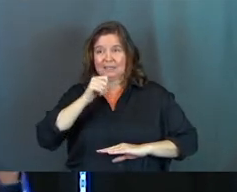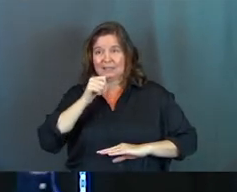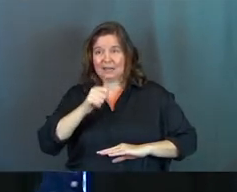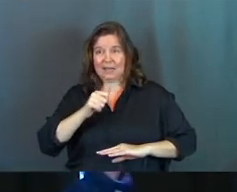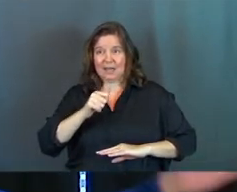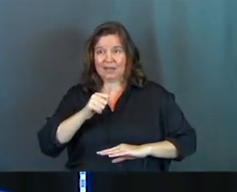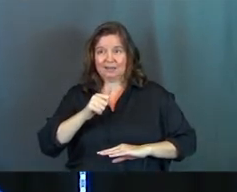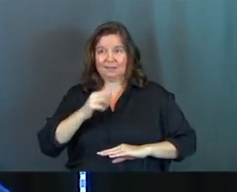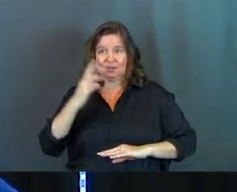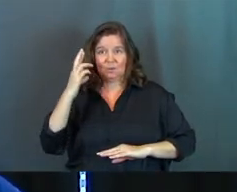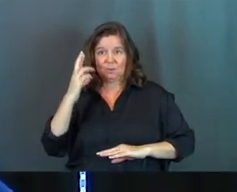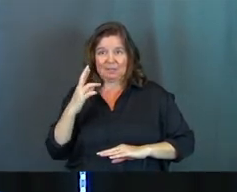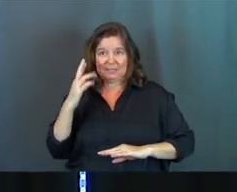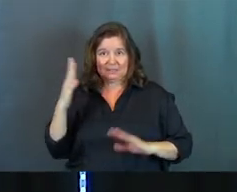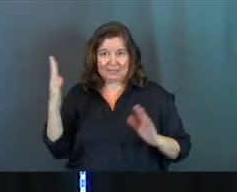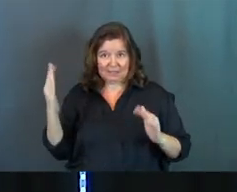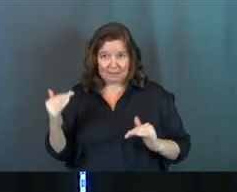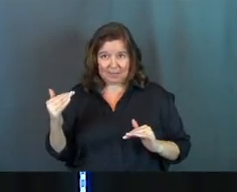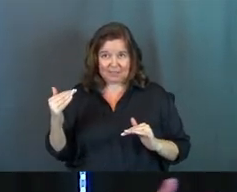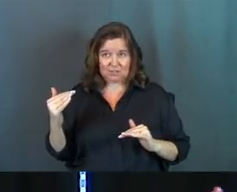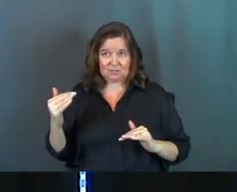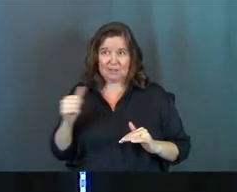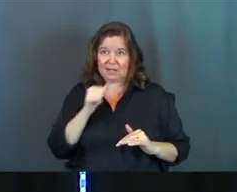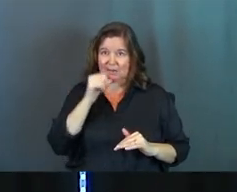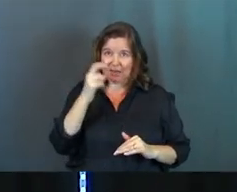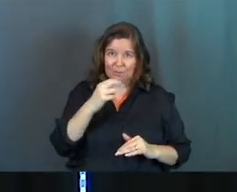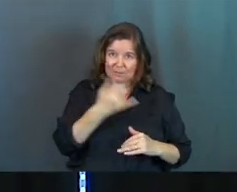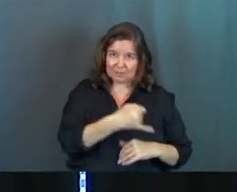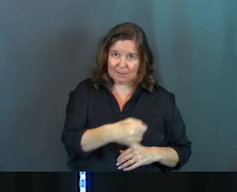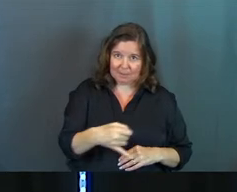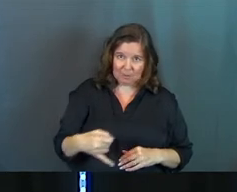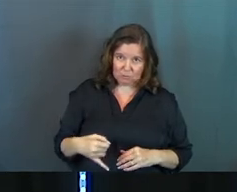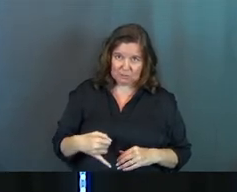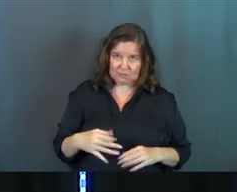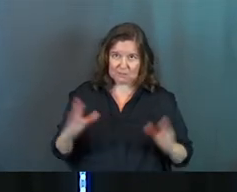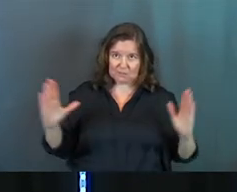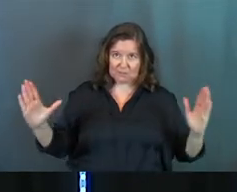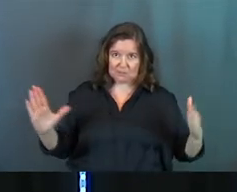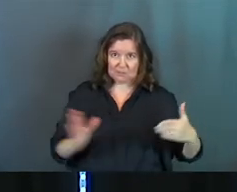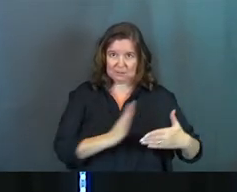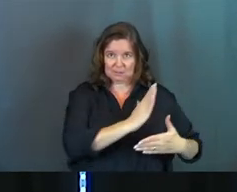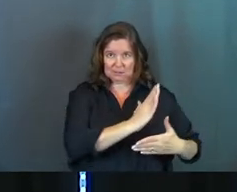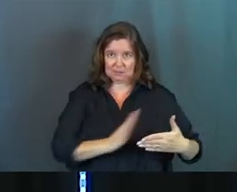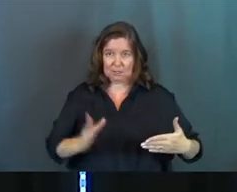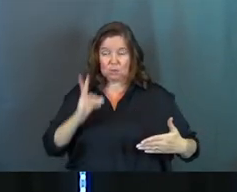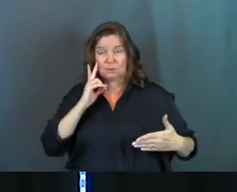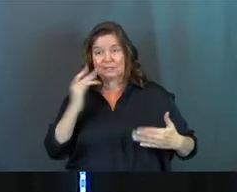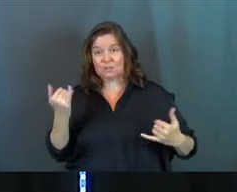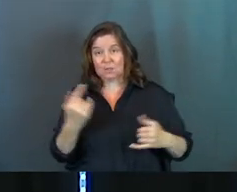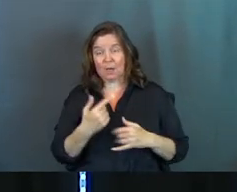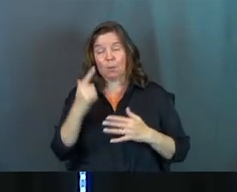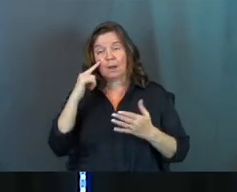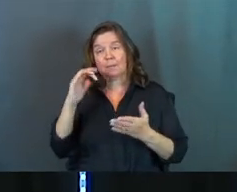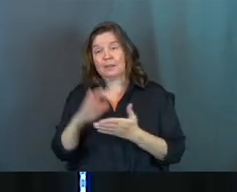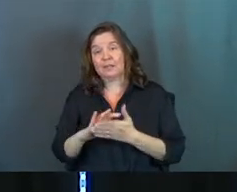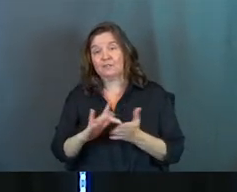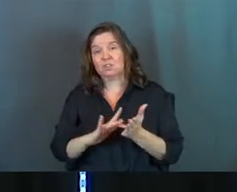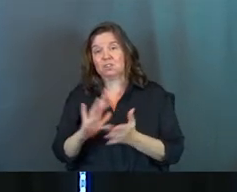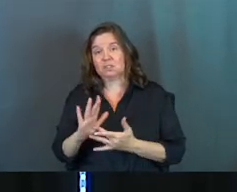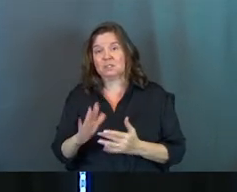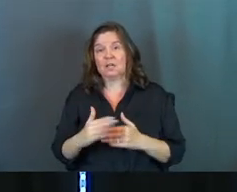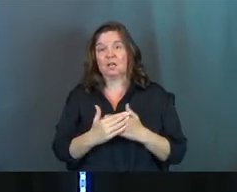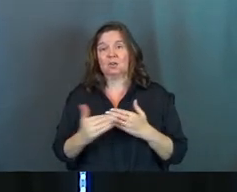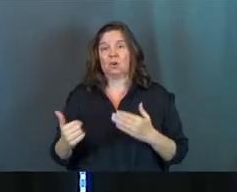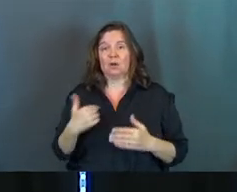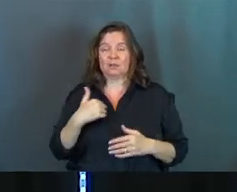place unreasonable boundaries. We swing two different sides. What I need us to see today, what I believe, is that Jesus